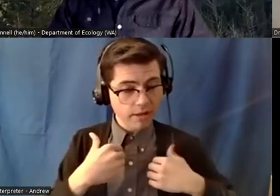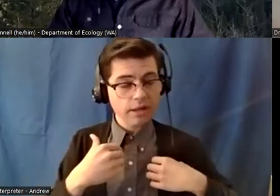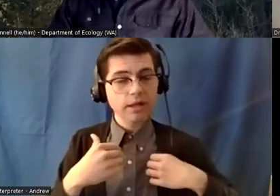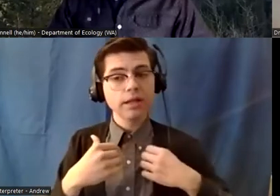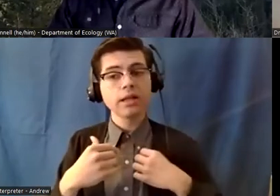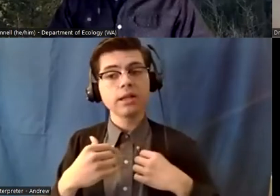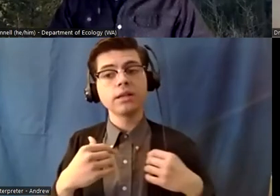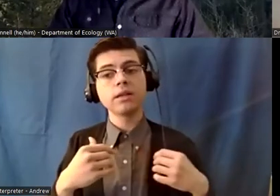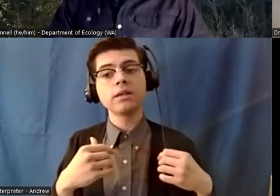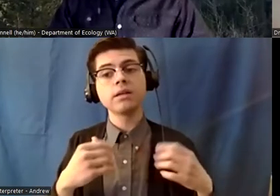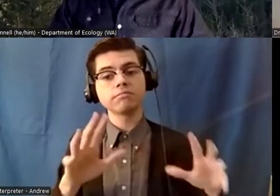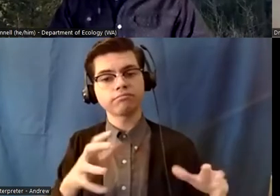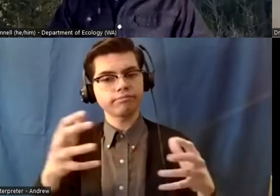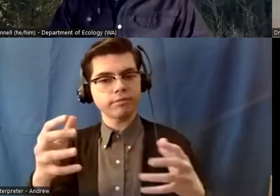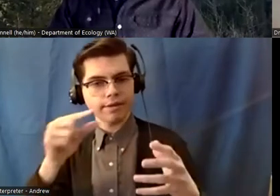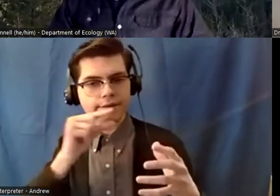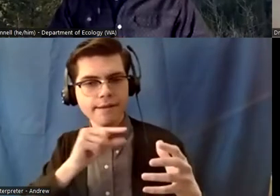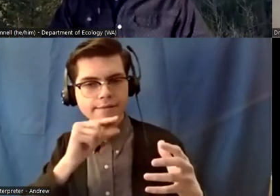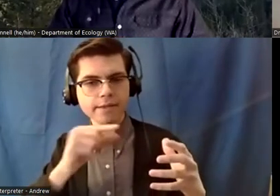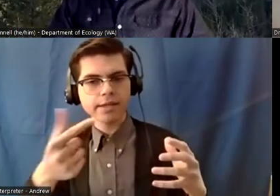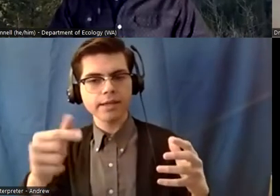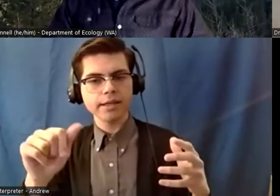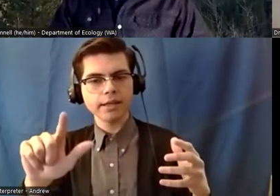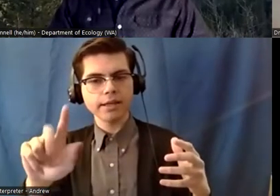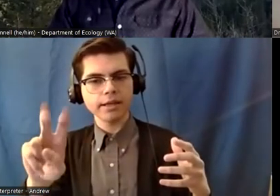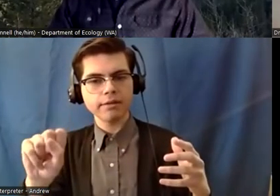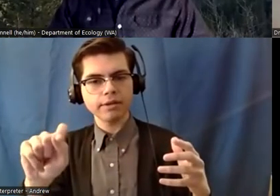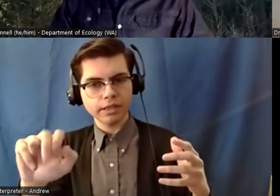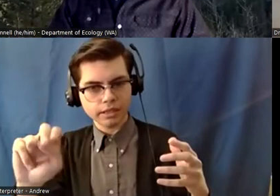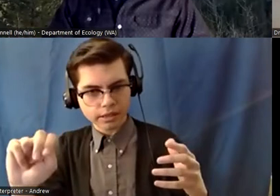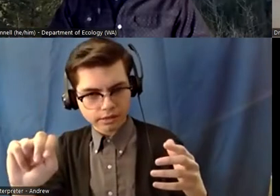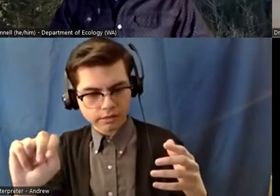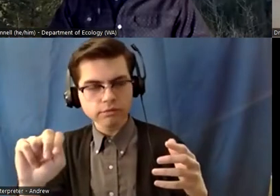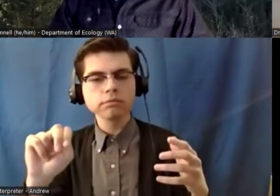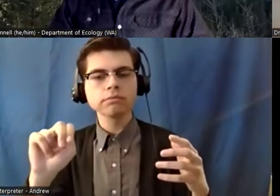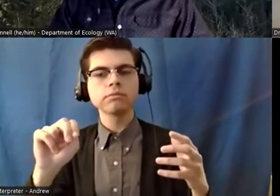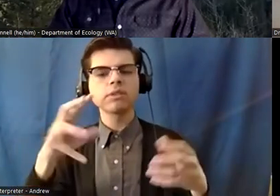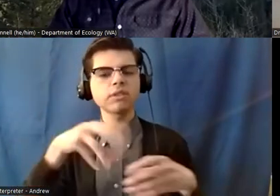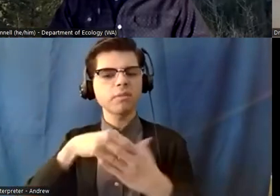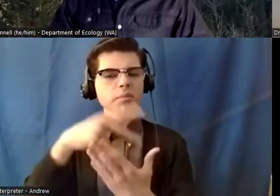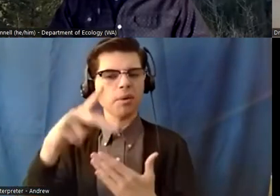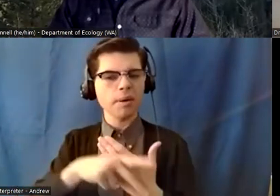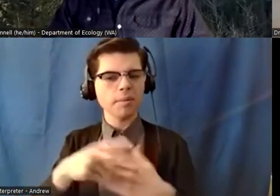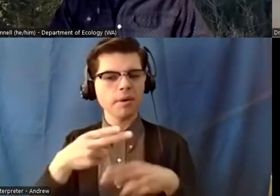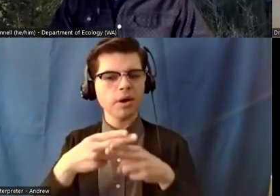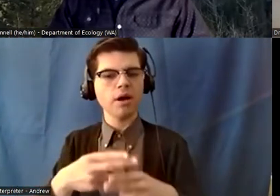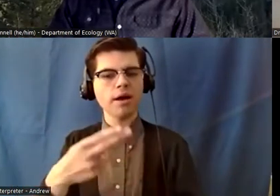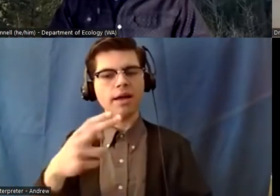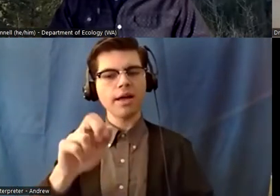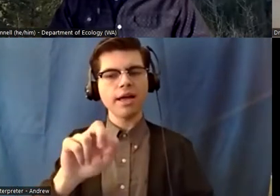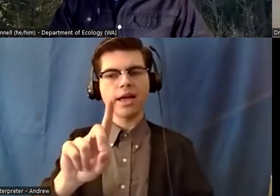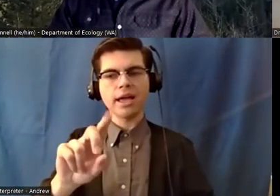captivity for nine to eleven months it was called head starting started about the same time this was a project for the kids to